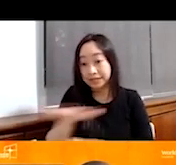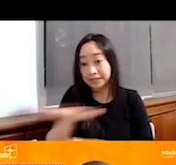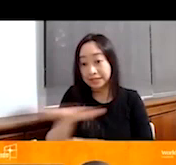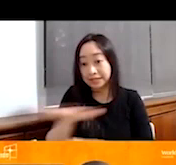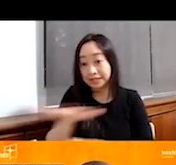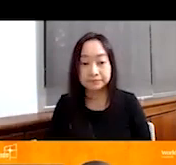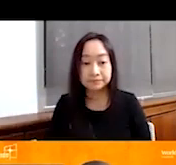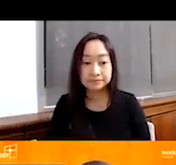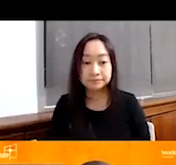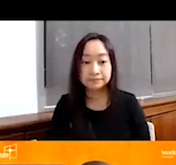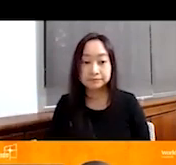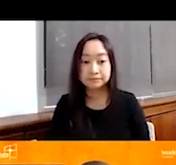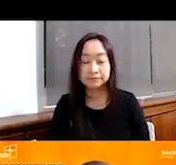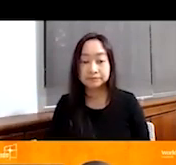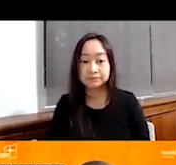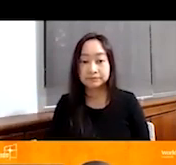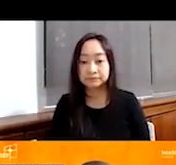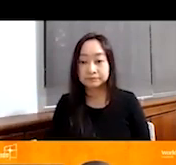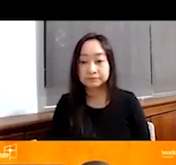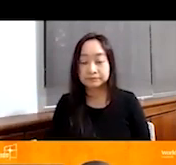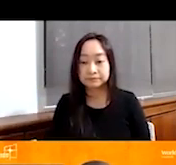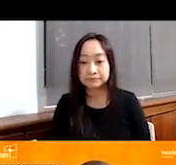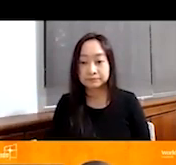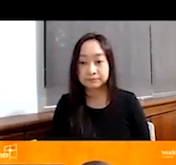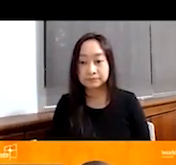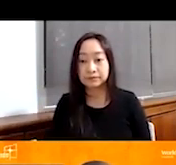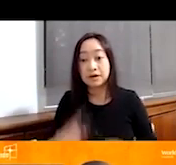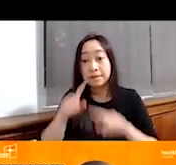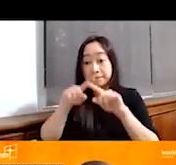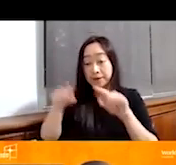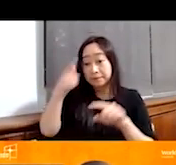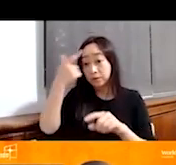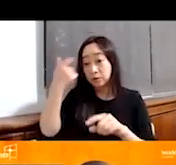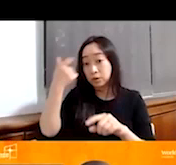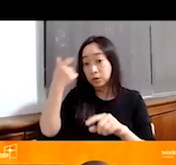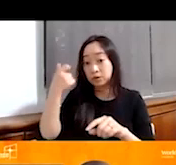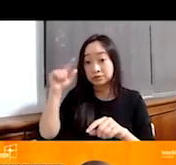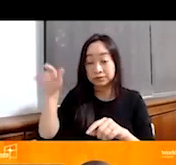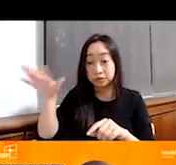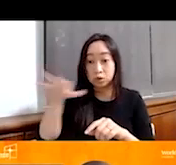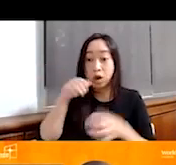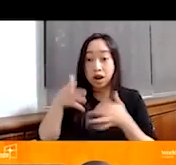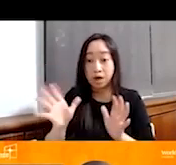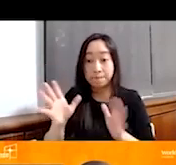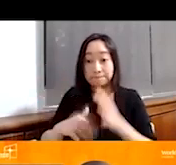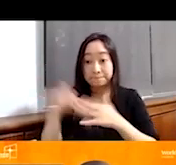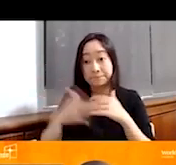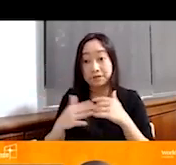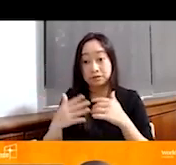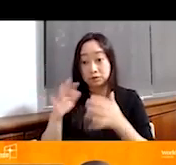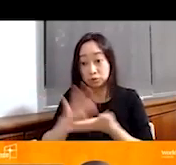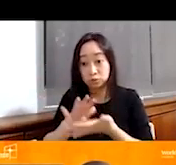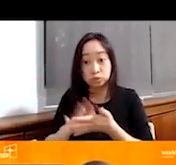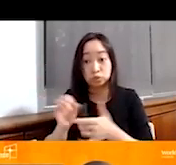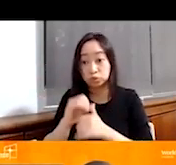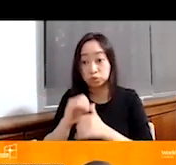because of this inability to build, when schools are built, they're all this kind of makeshift mobile.